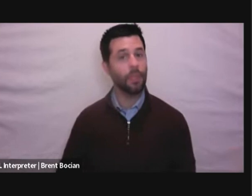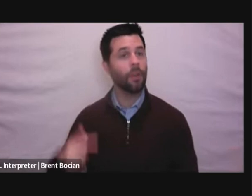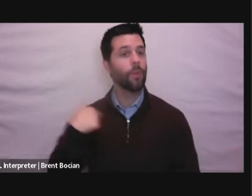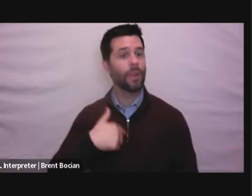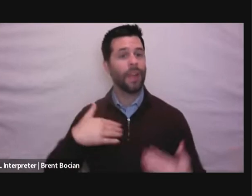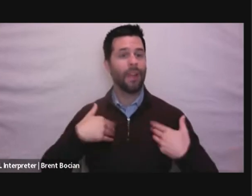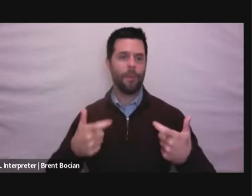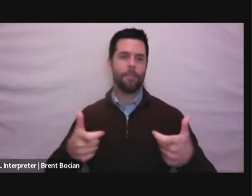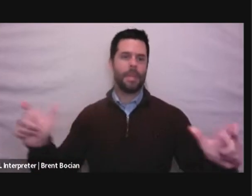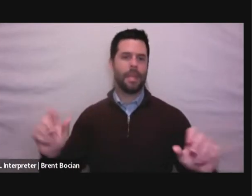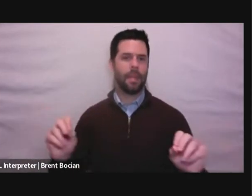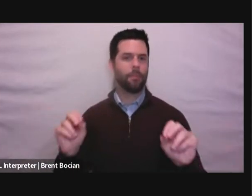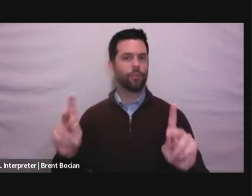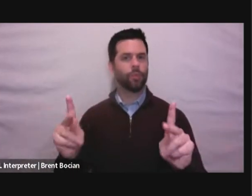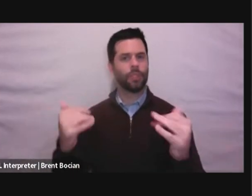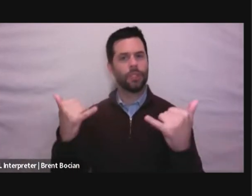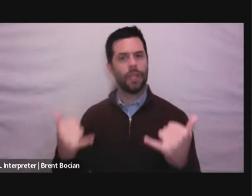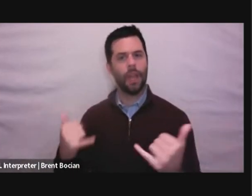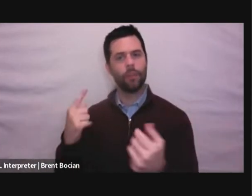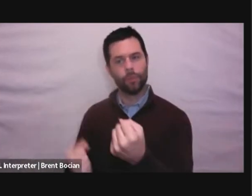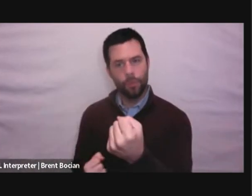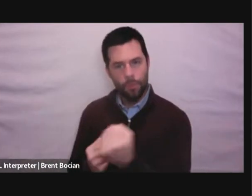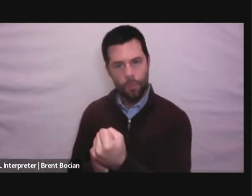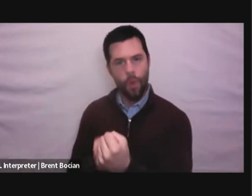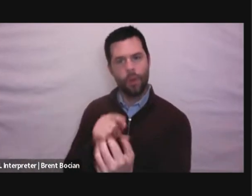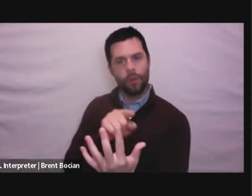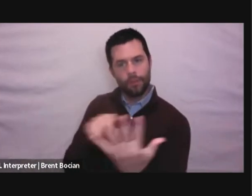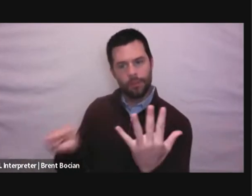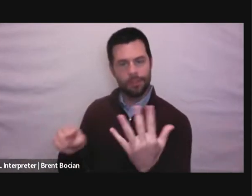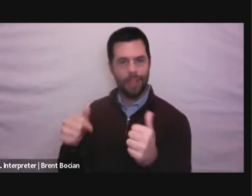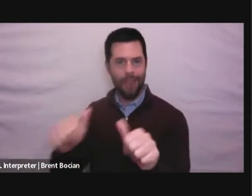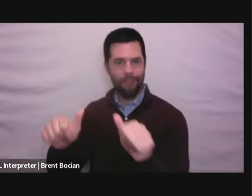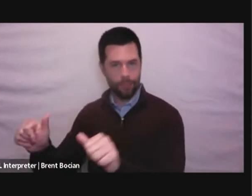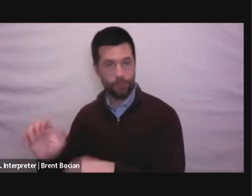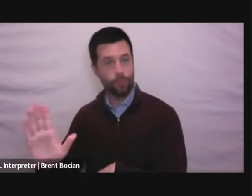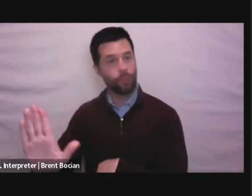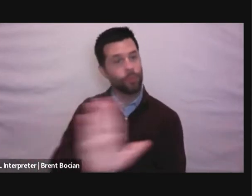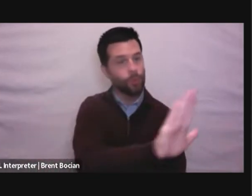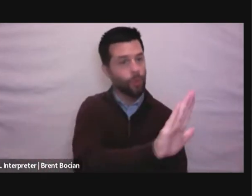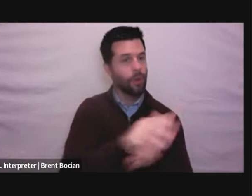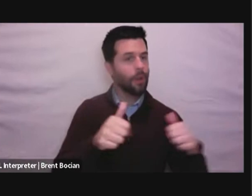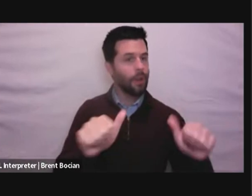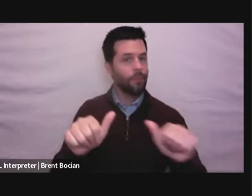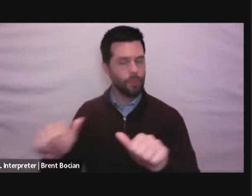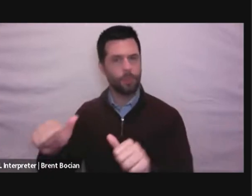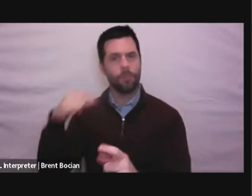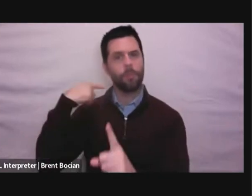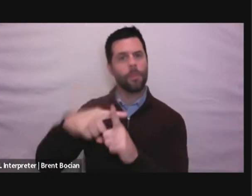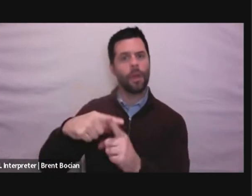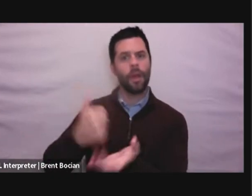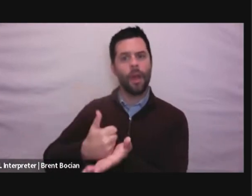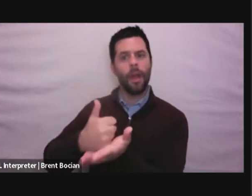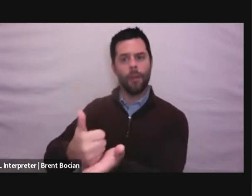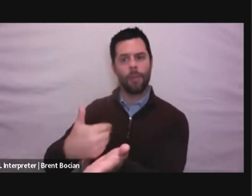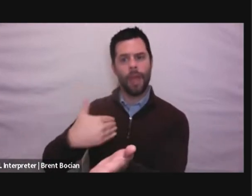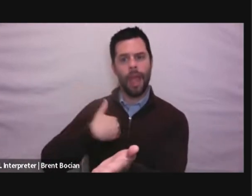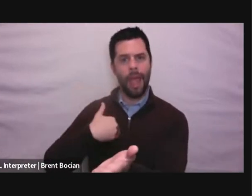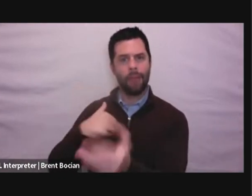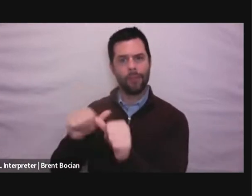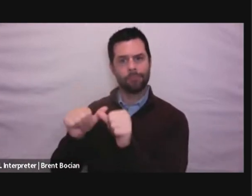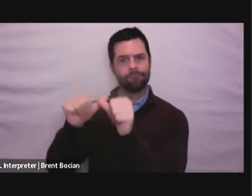opportunity now to support these efforts, to support your efforts, and to help ensure their sustained success